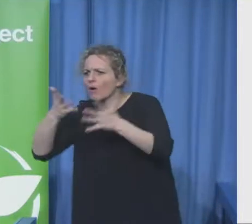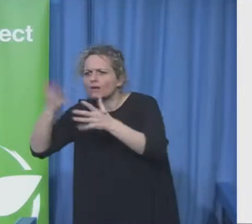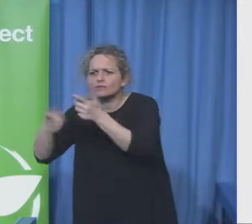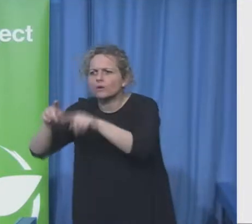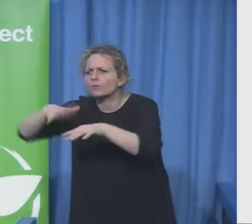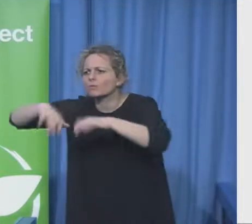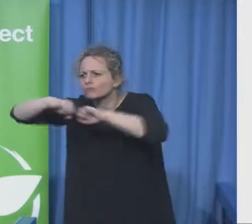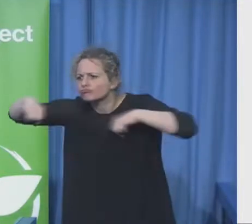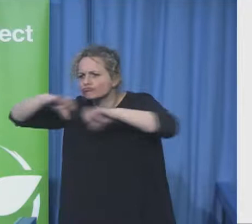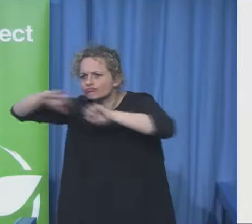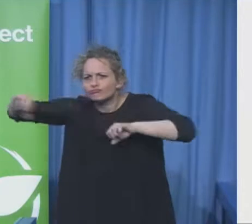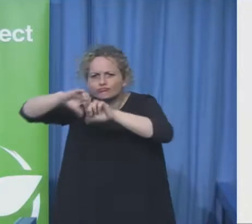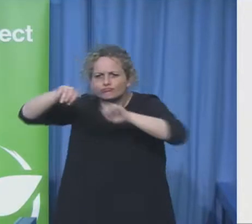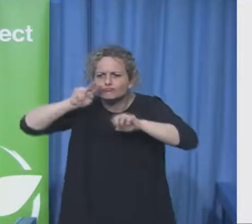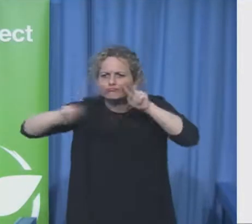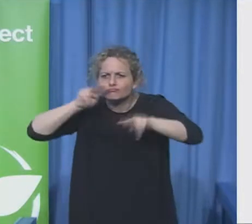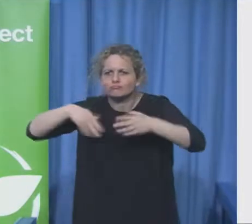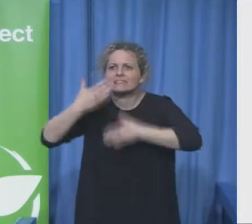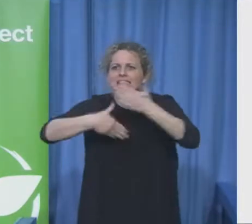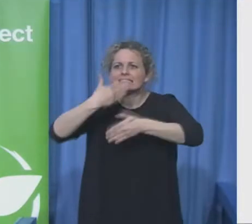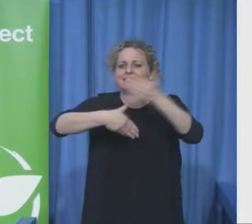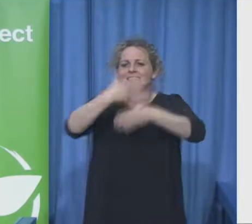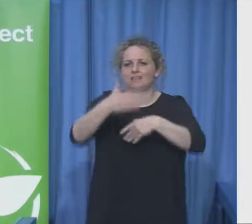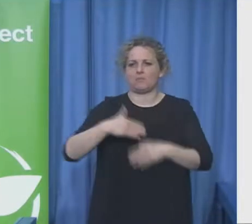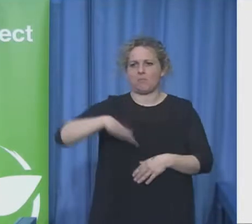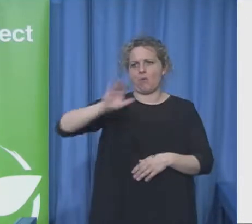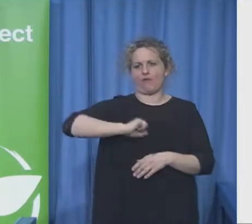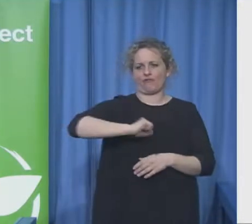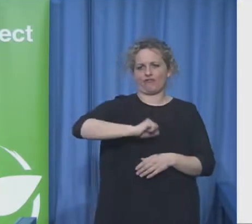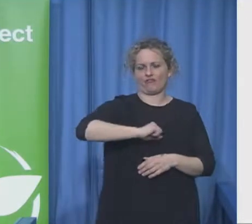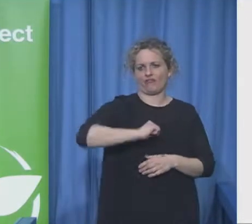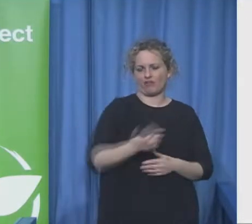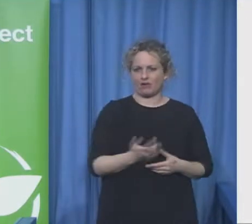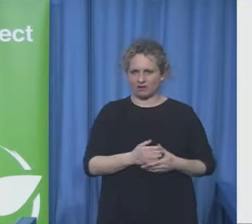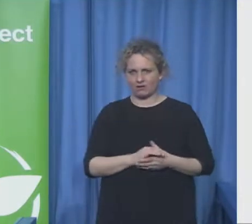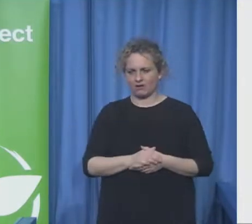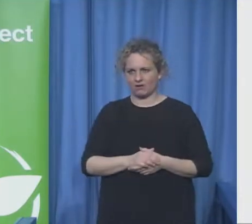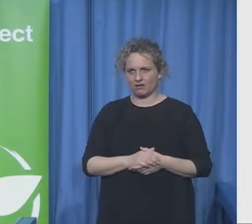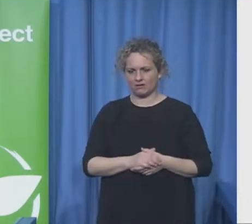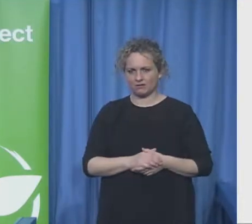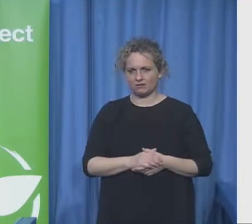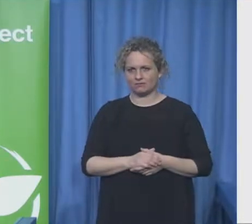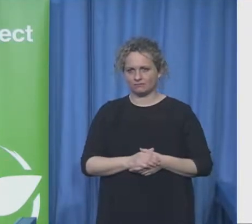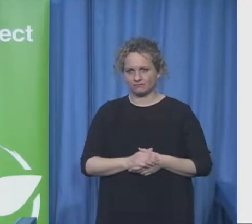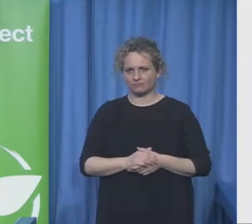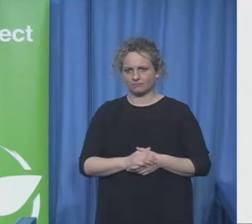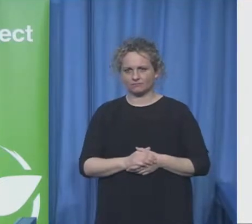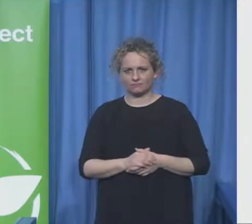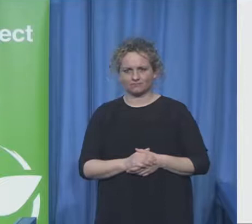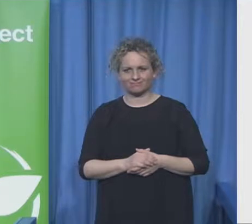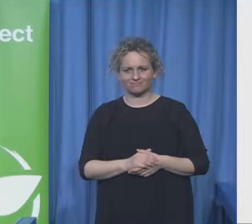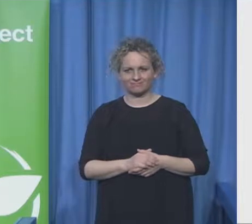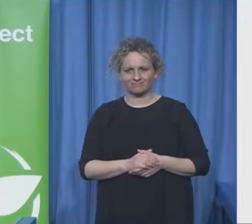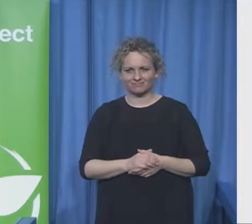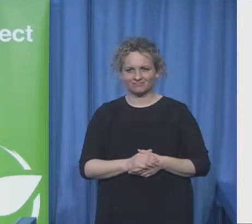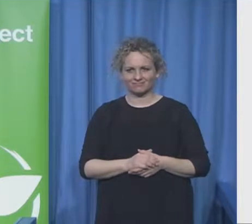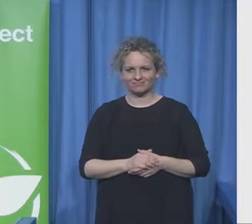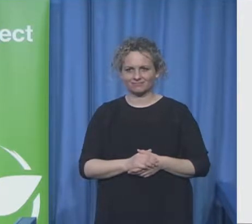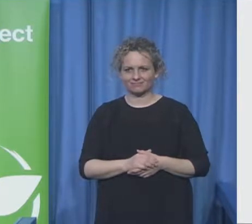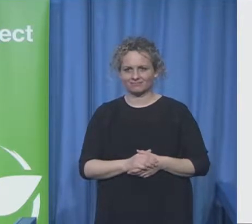the 100th anniversary of the creation of quotas with all the assumptions about the unemployability of people